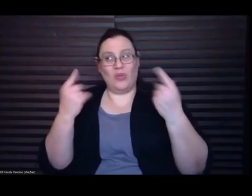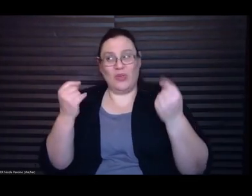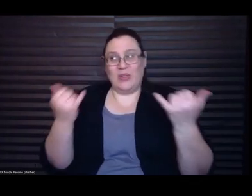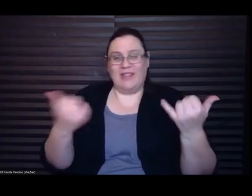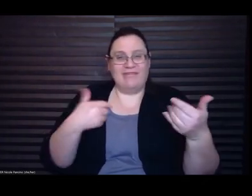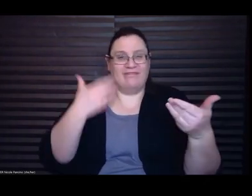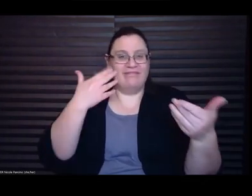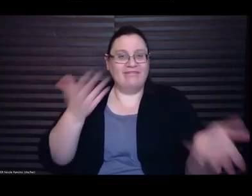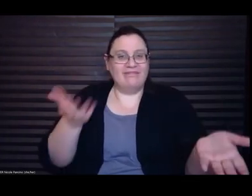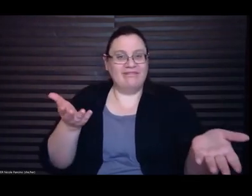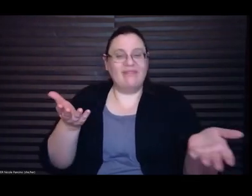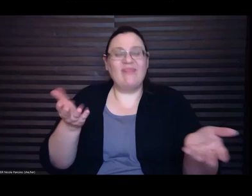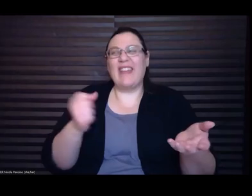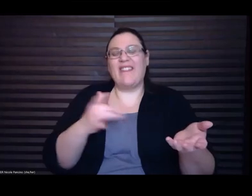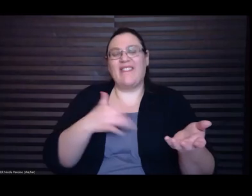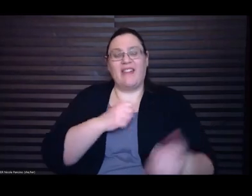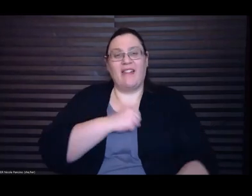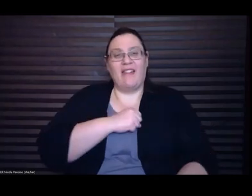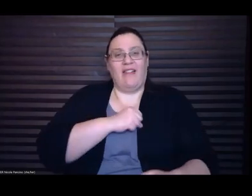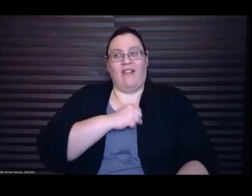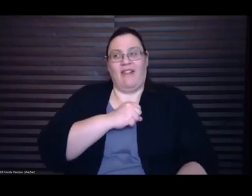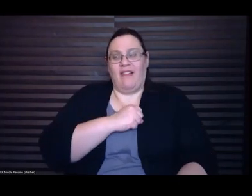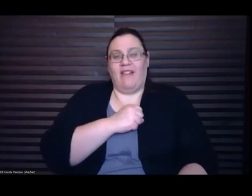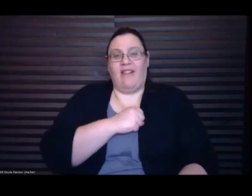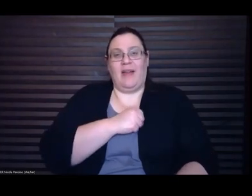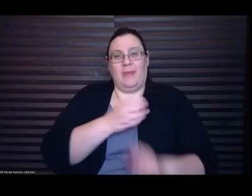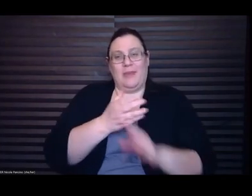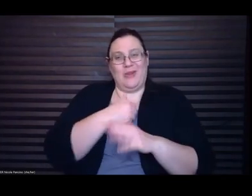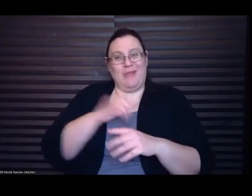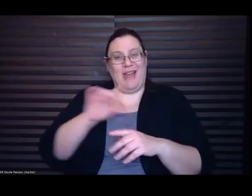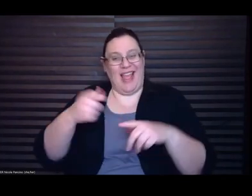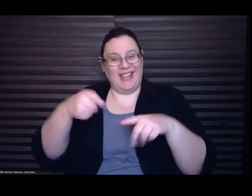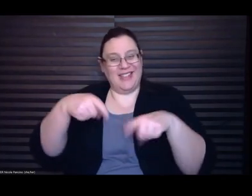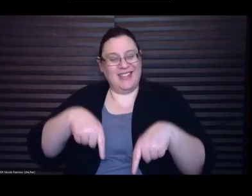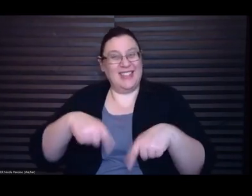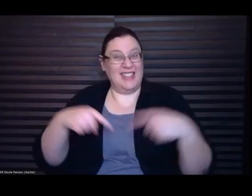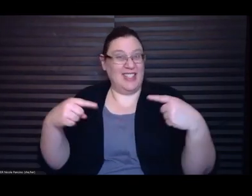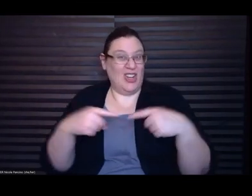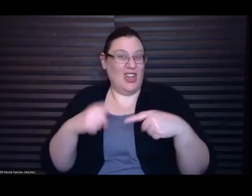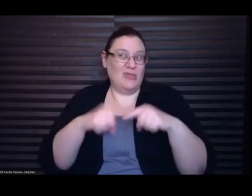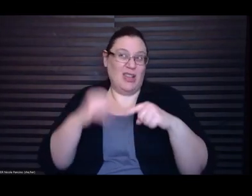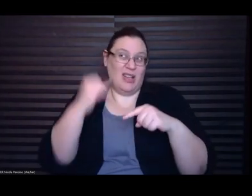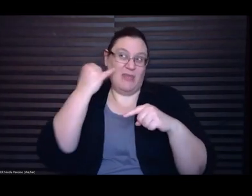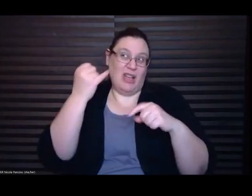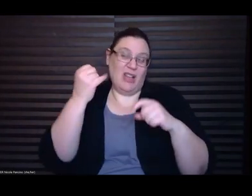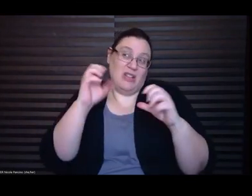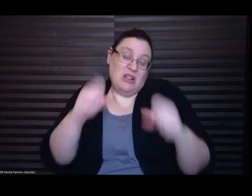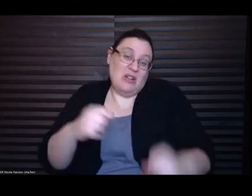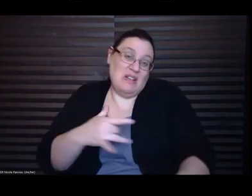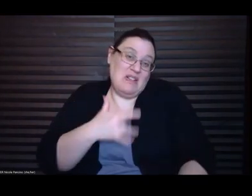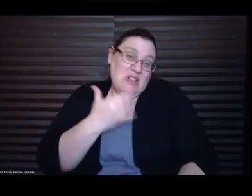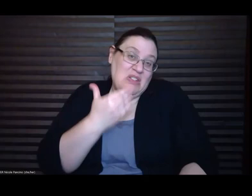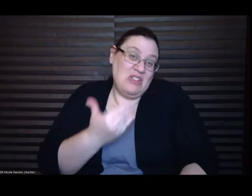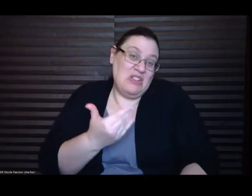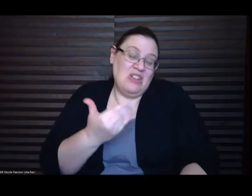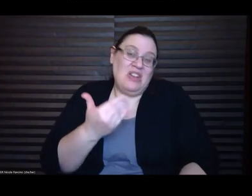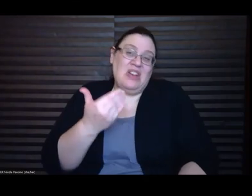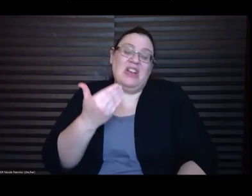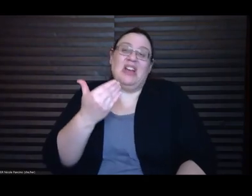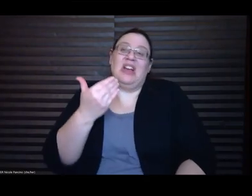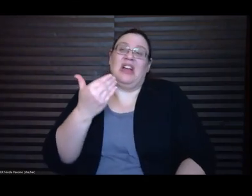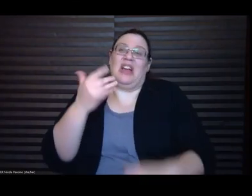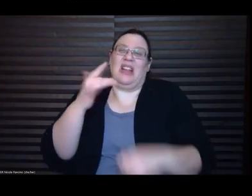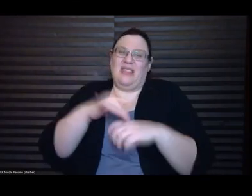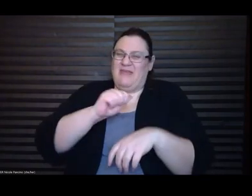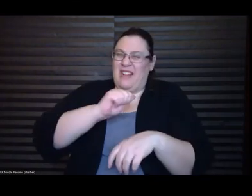It hurts, but I imagine it could feel good. I run my hand over myself and feel strains of pleasure from somewhere far